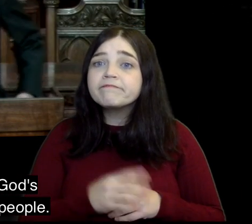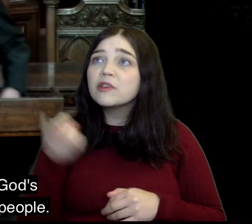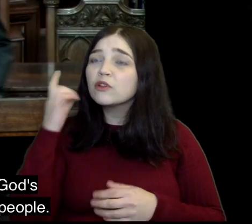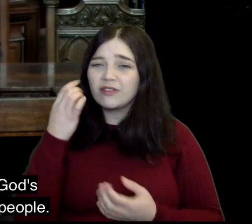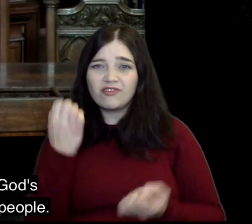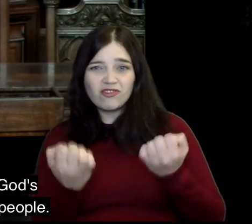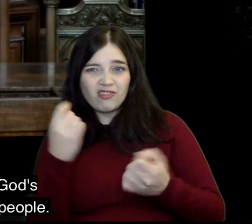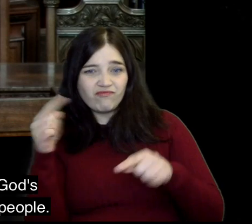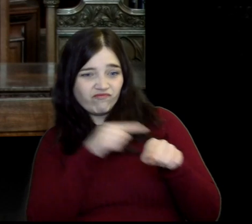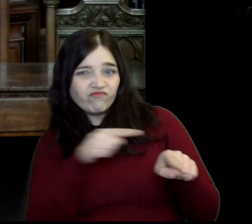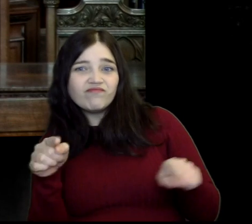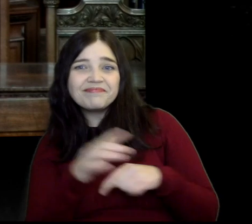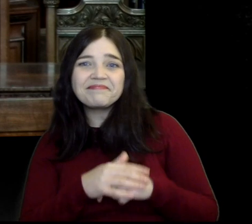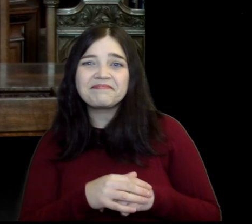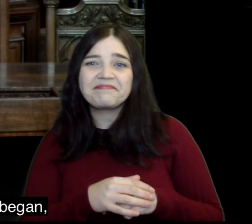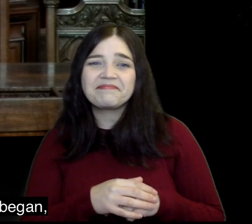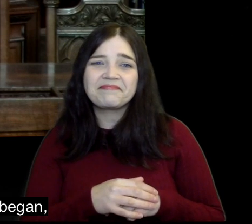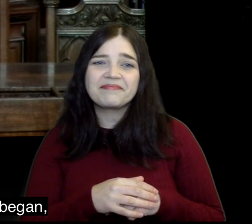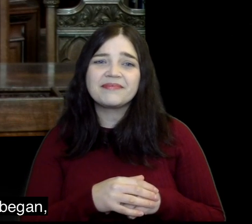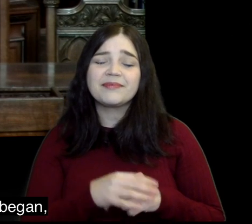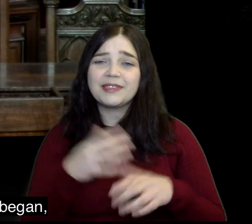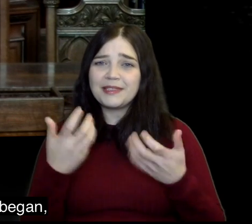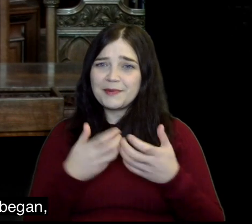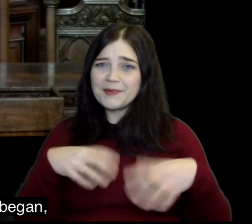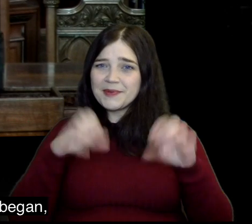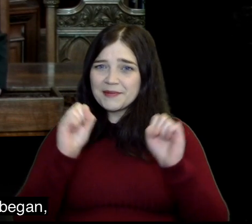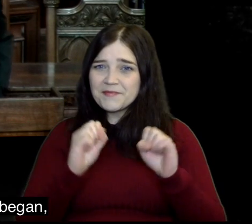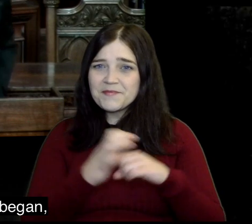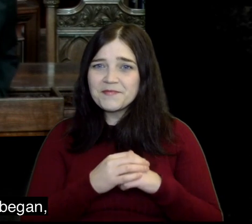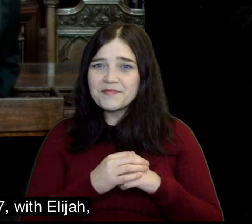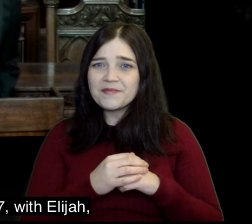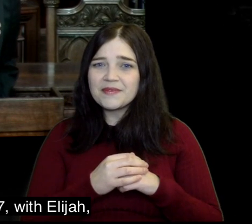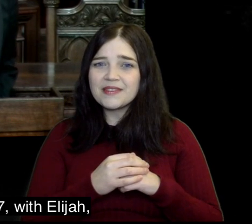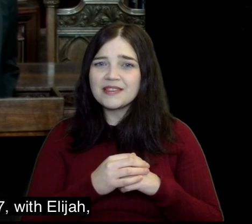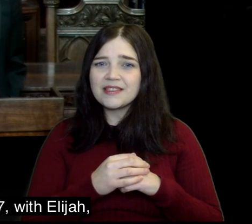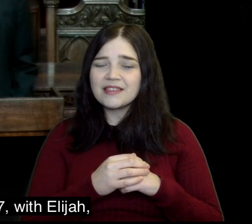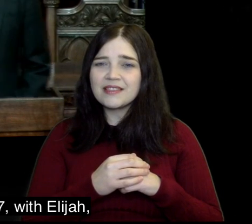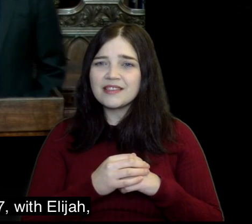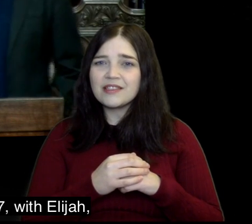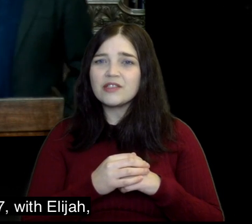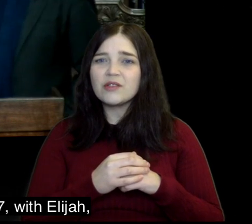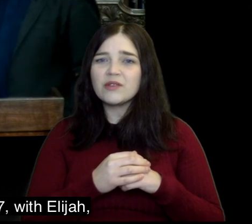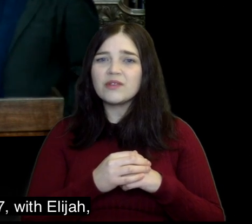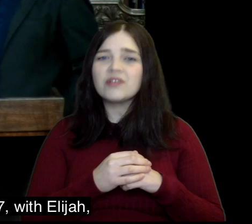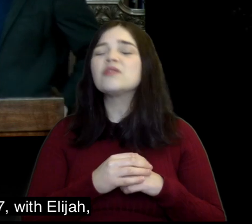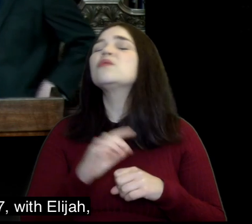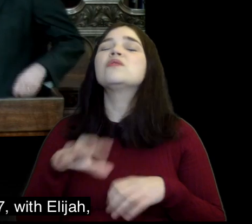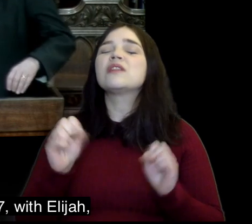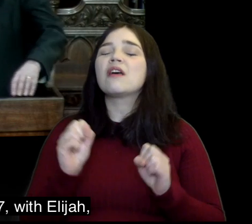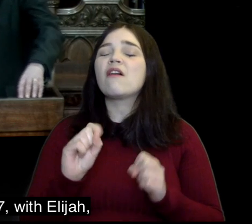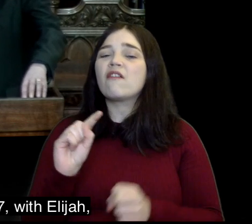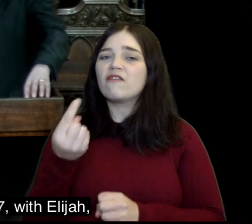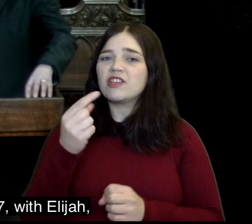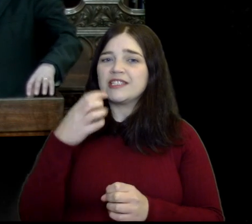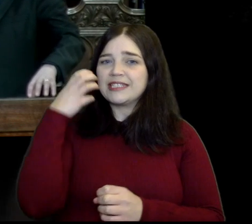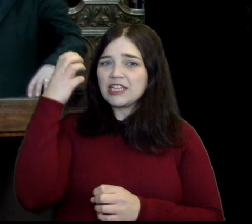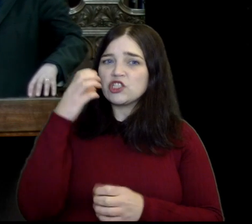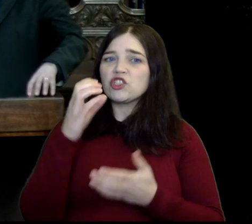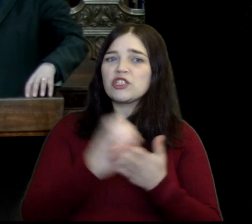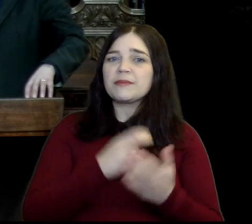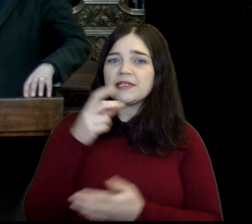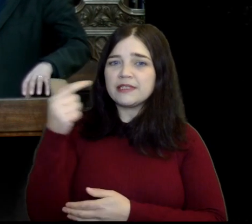it God's judgment on the people So this passage began in 1